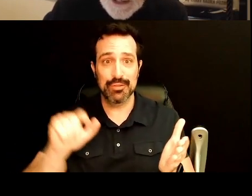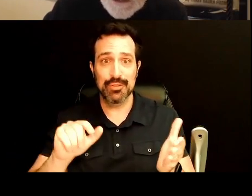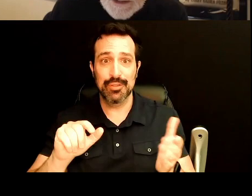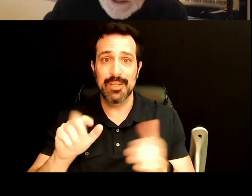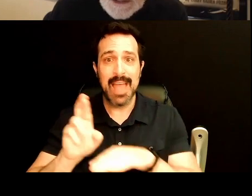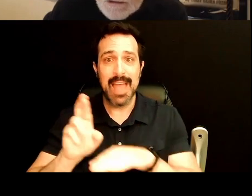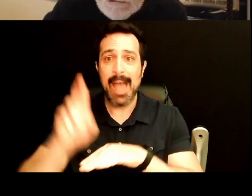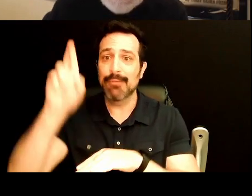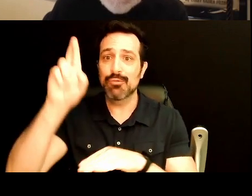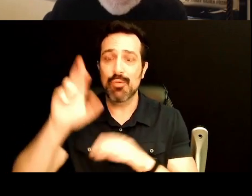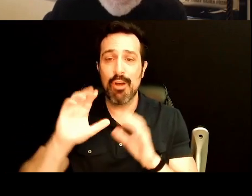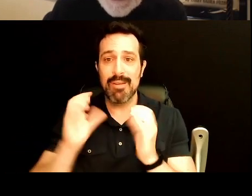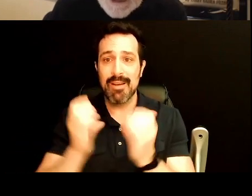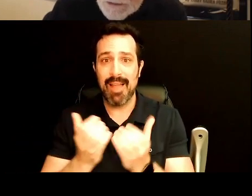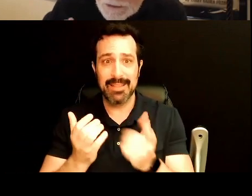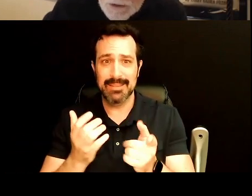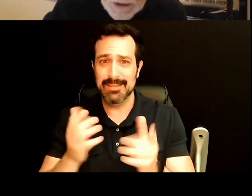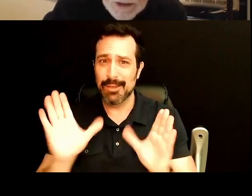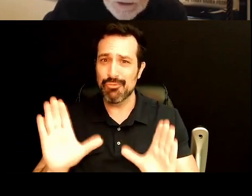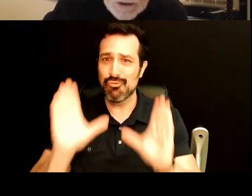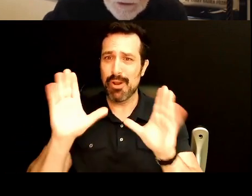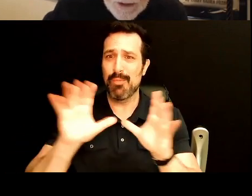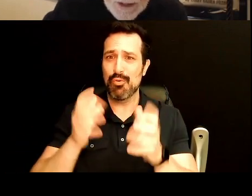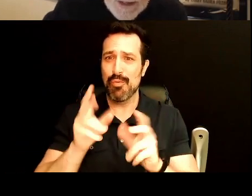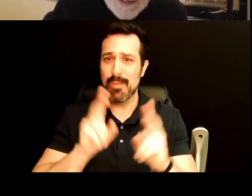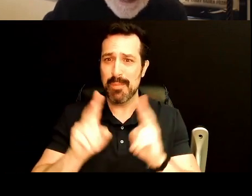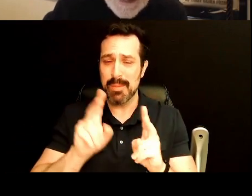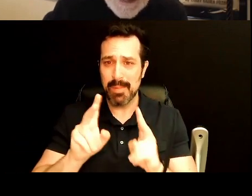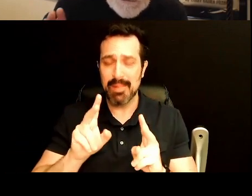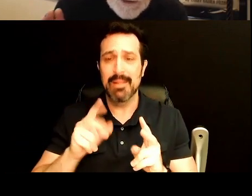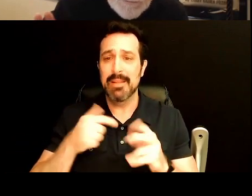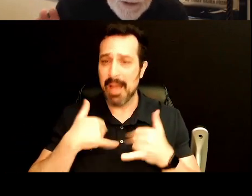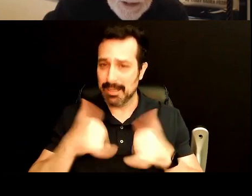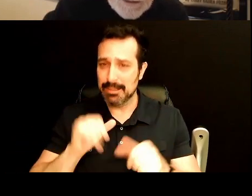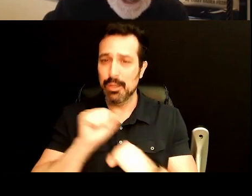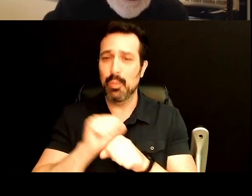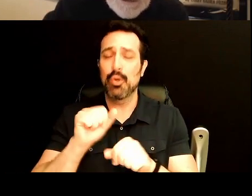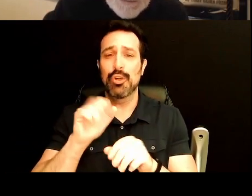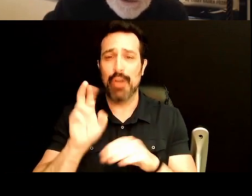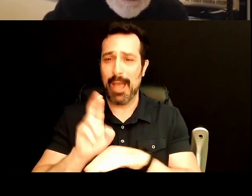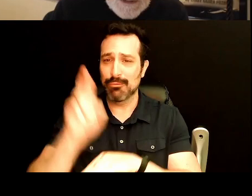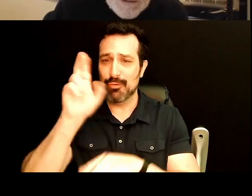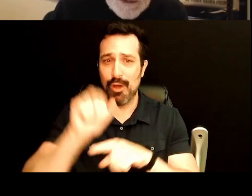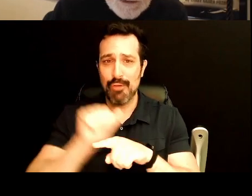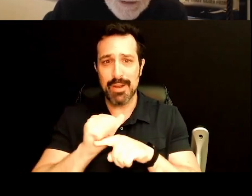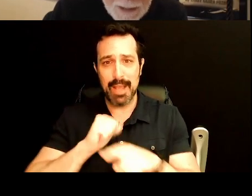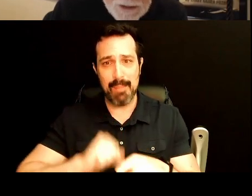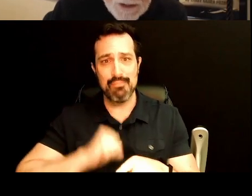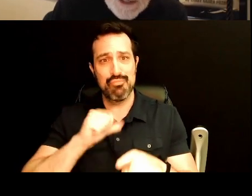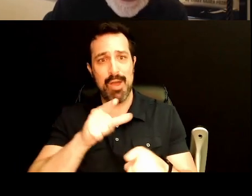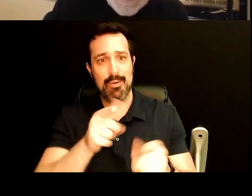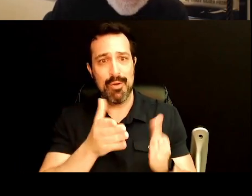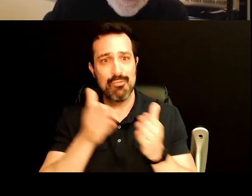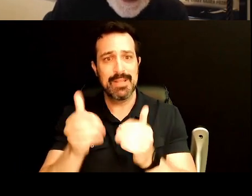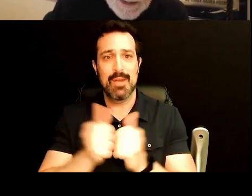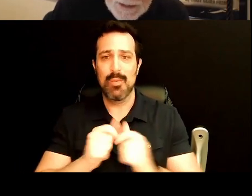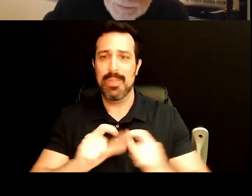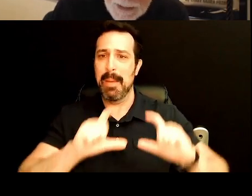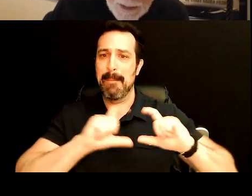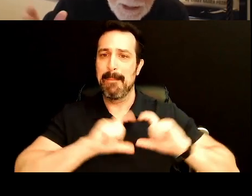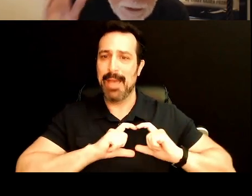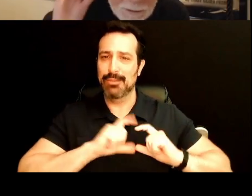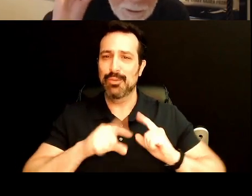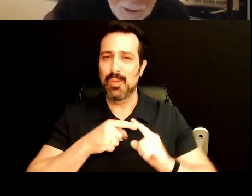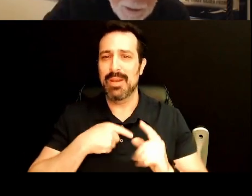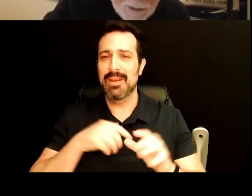astronaut class, an incredible group of people. I still work in astronaut training. And I was very proud to have them present me with this patch when I